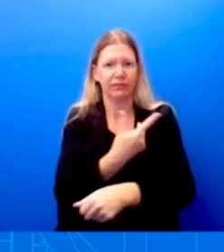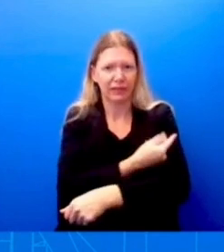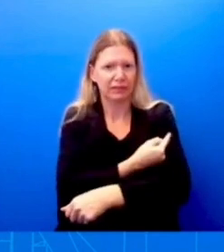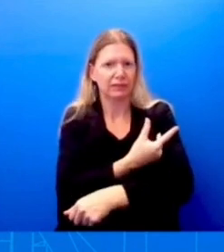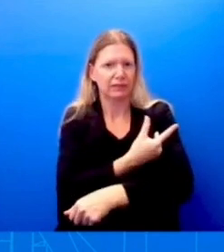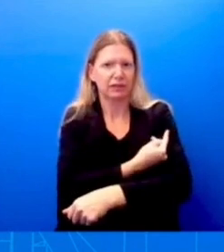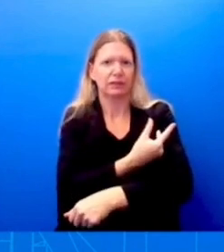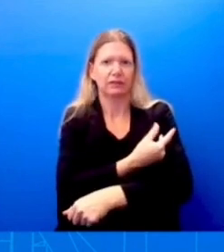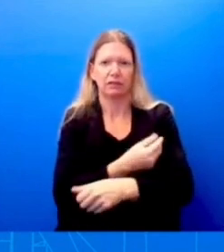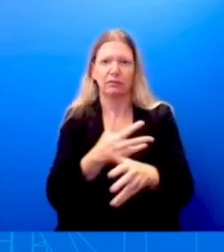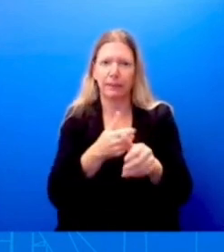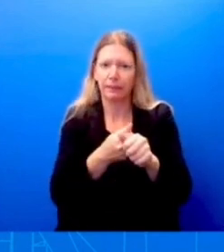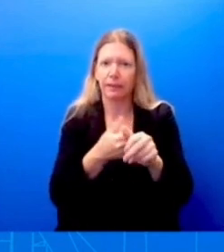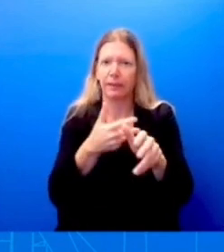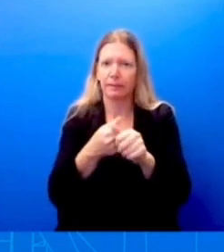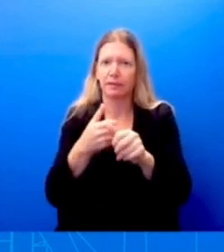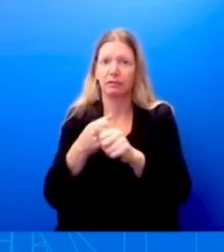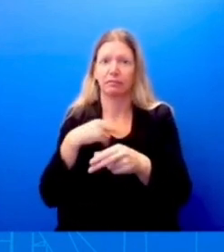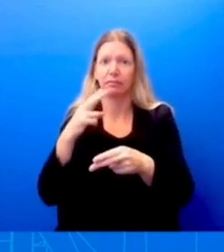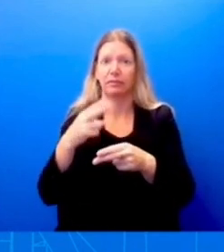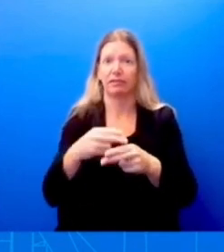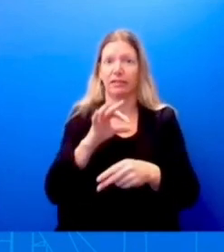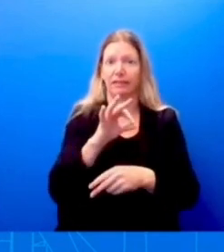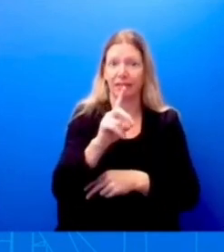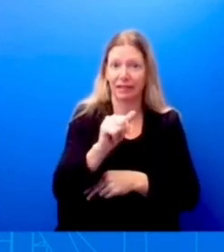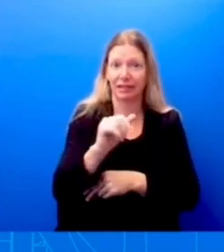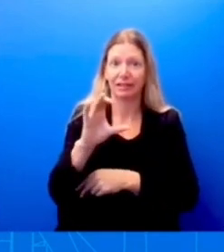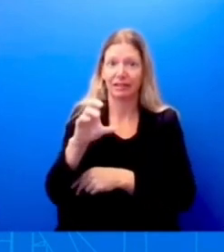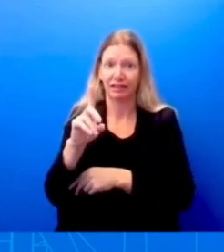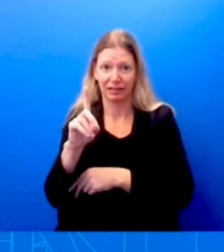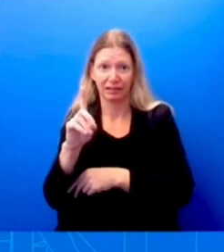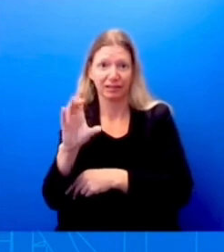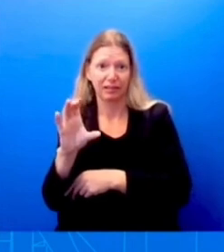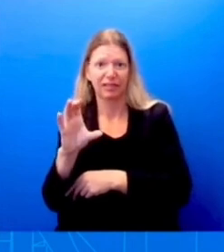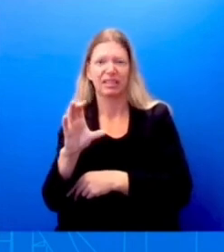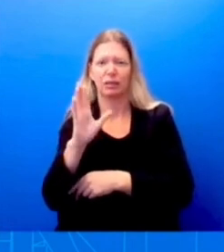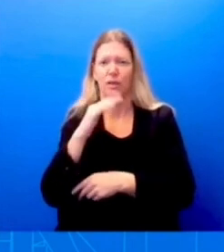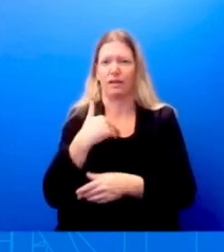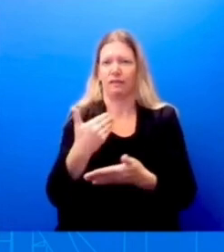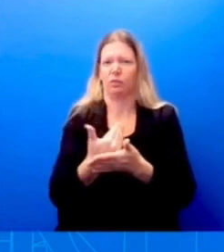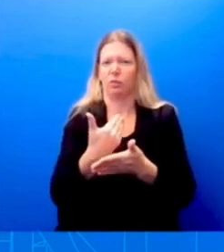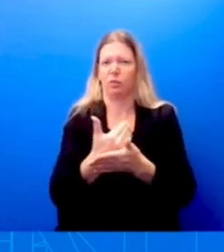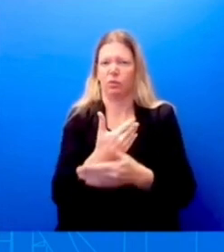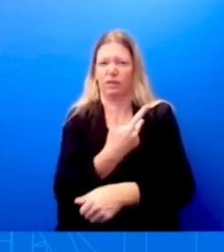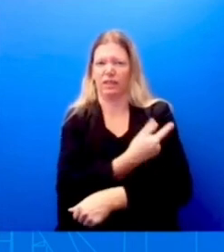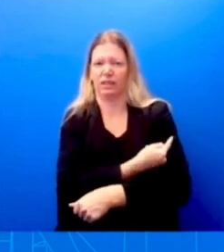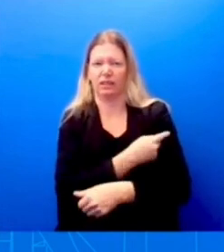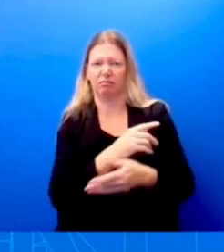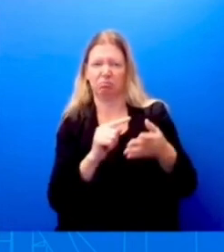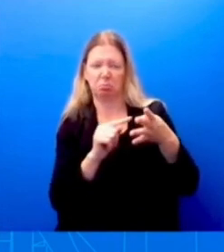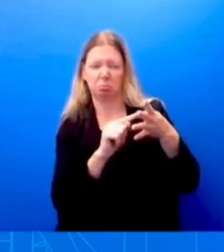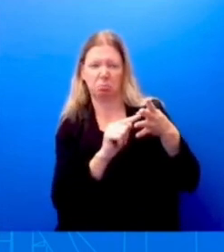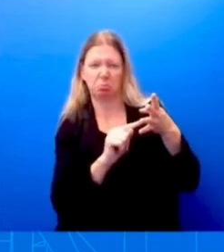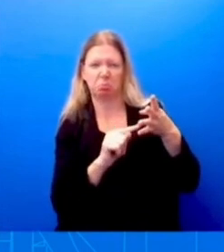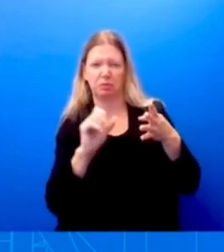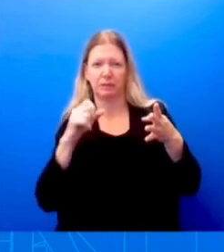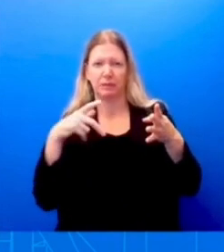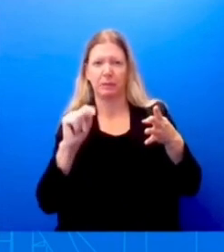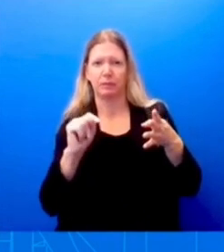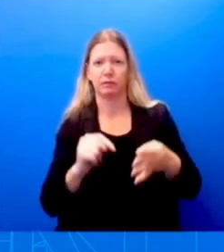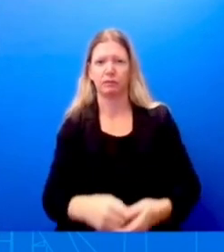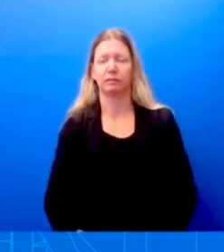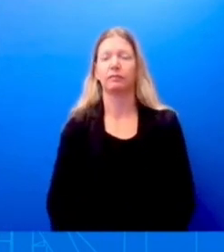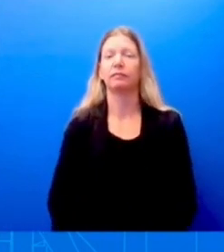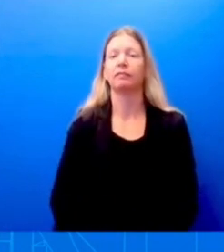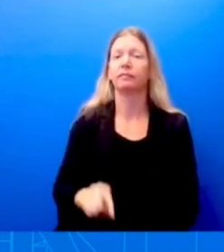vaccines by September, mid-September. Thanks, Karine. We're about a month away from the government running out of money, potentially